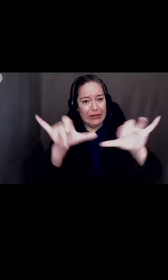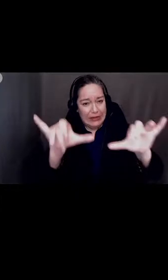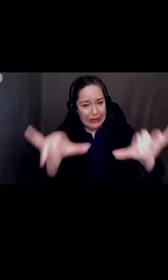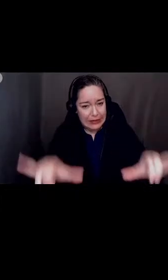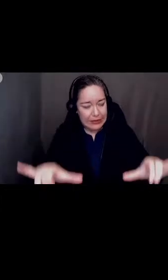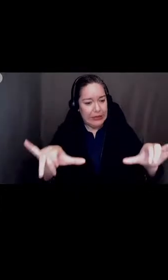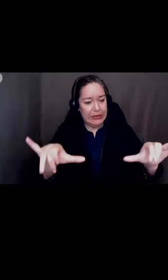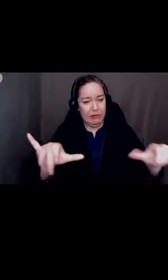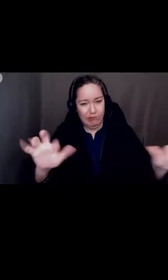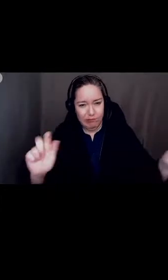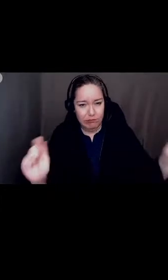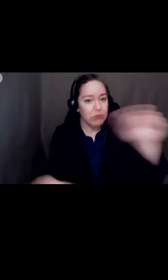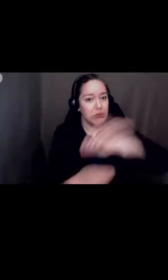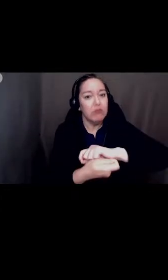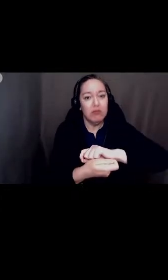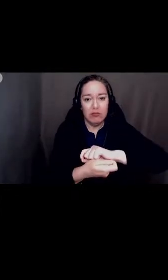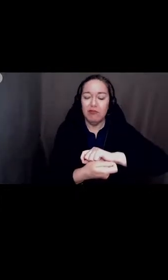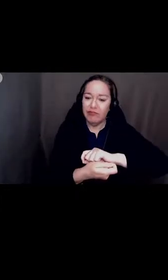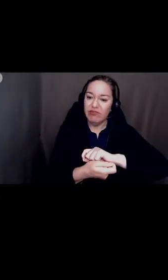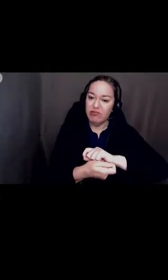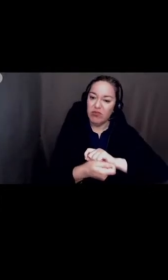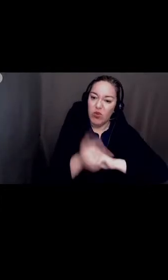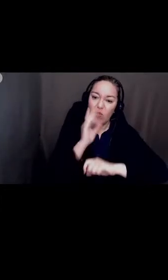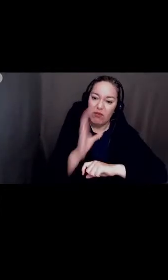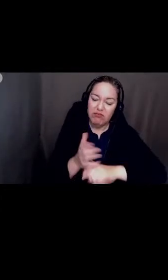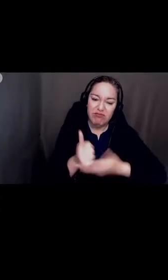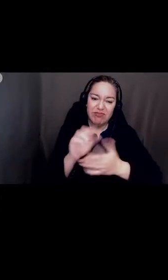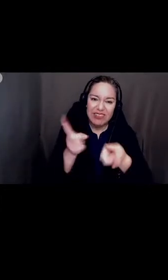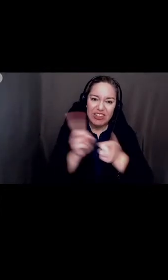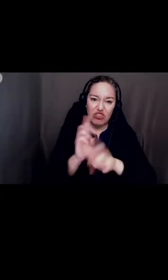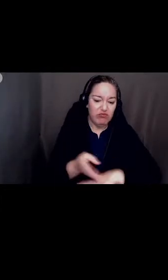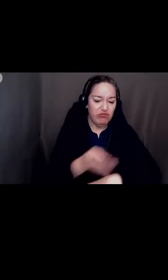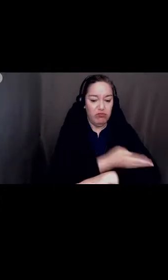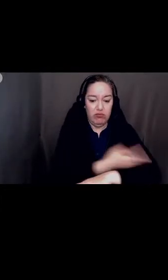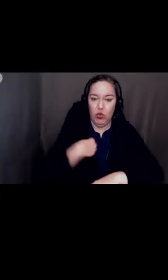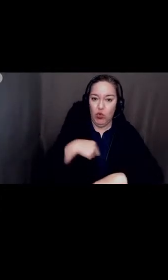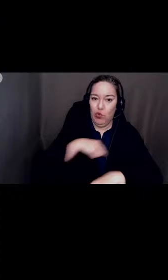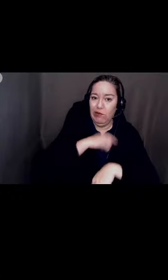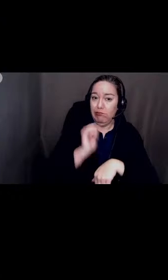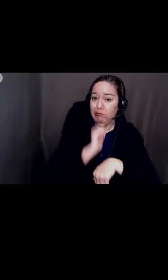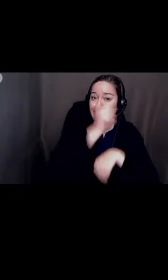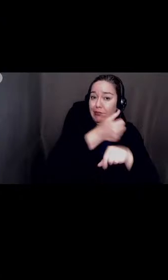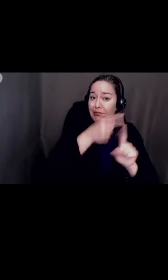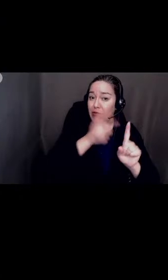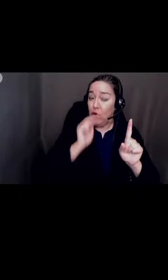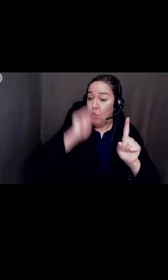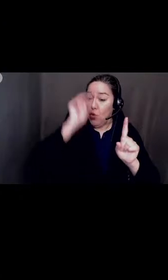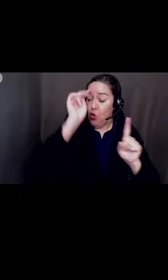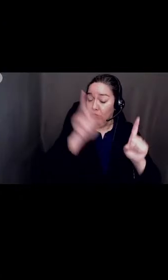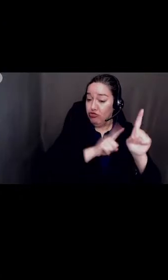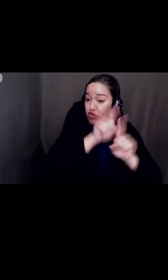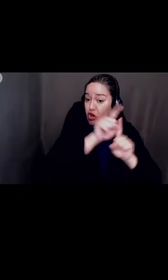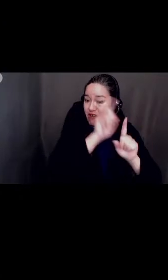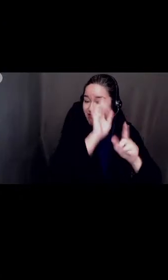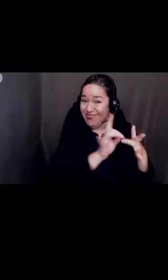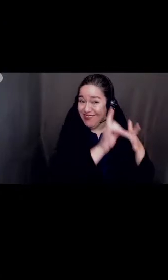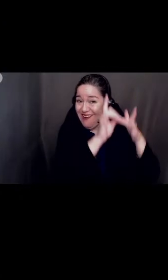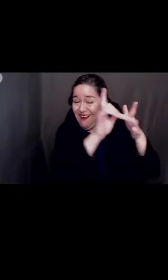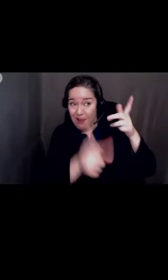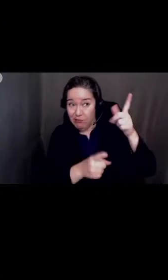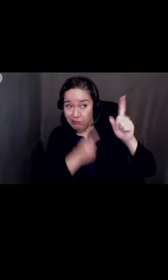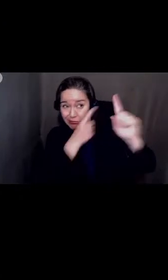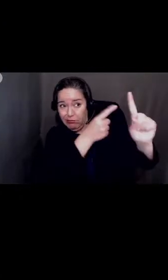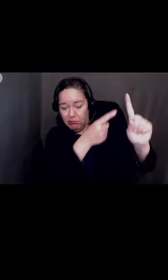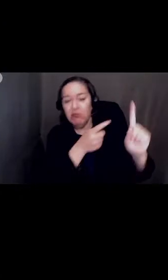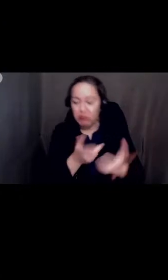as we set the North Star and ask the board for their direction on